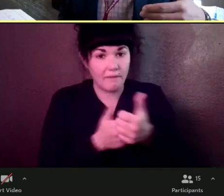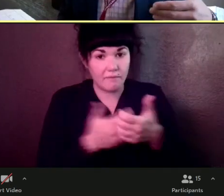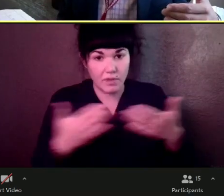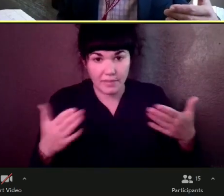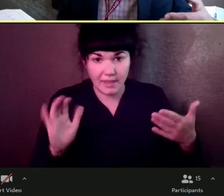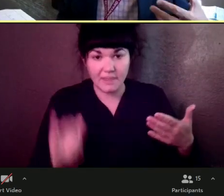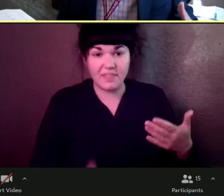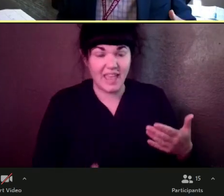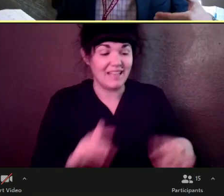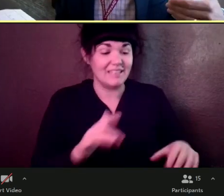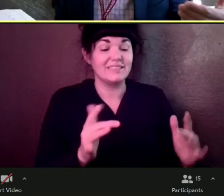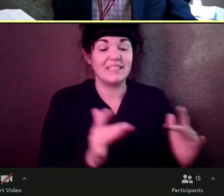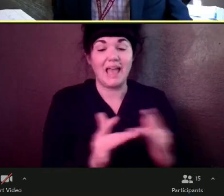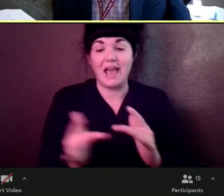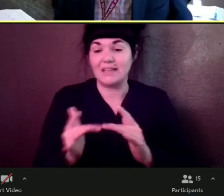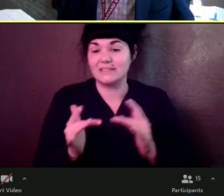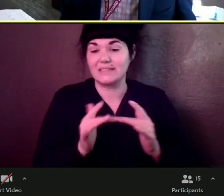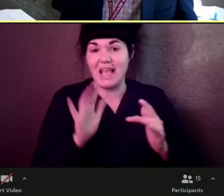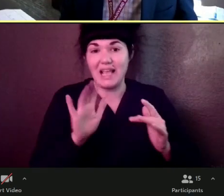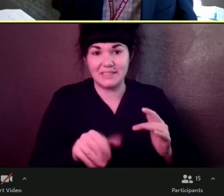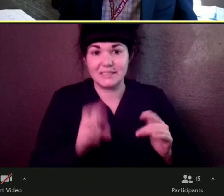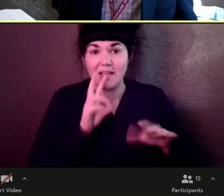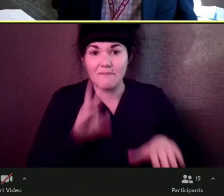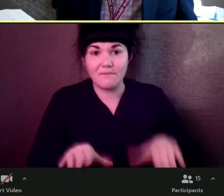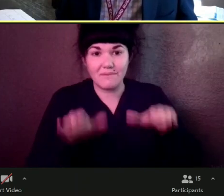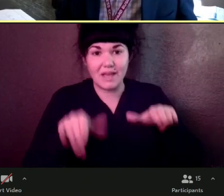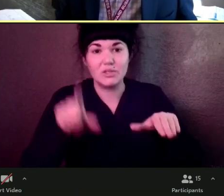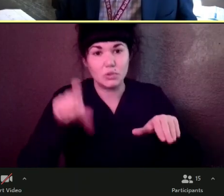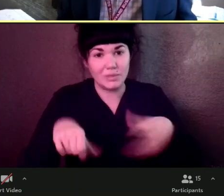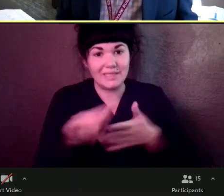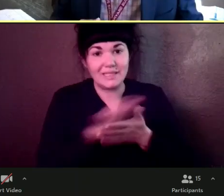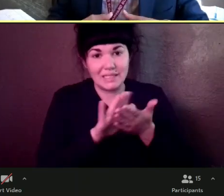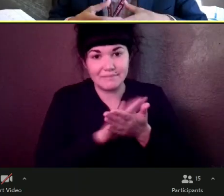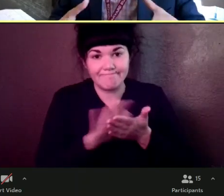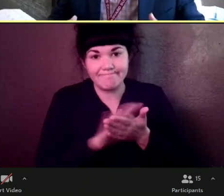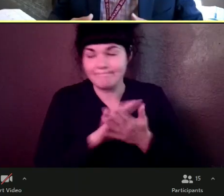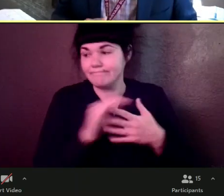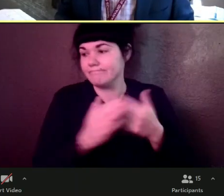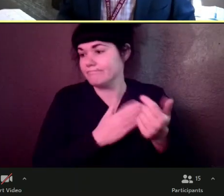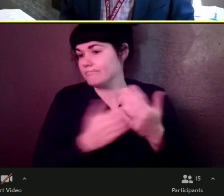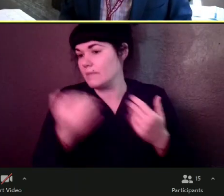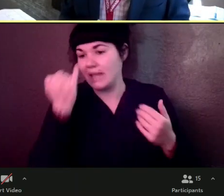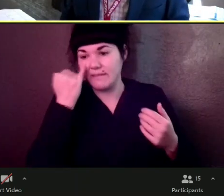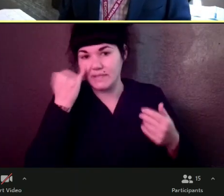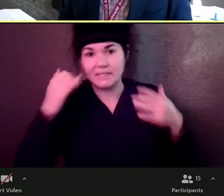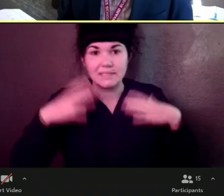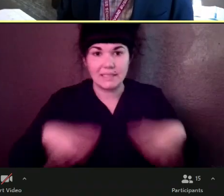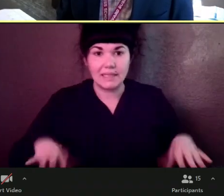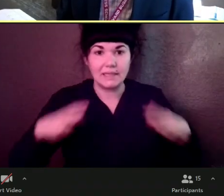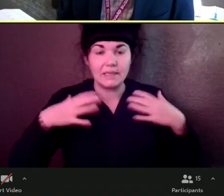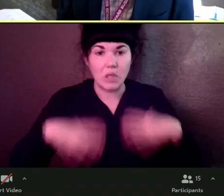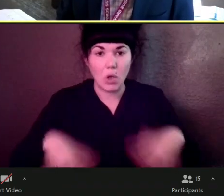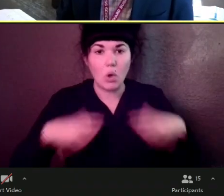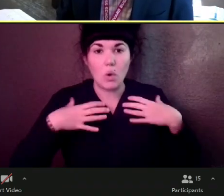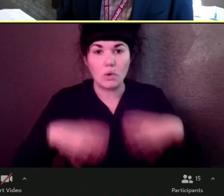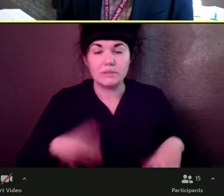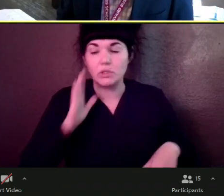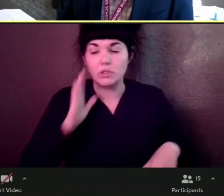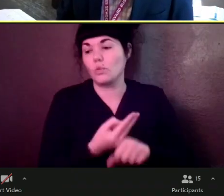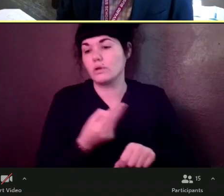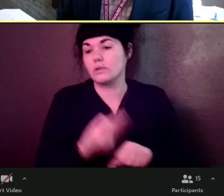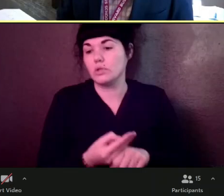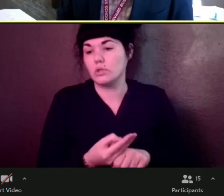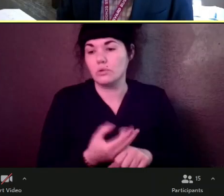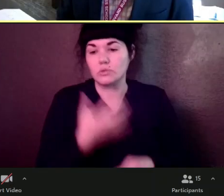that's, you know, clothes that you're going to wash, um, in, in, the, with, with, you know, warm water and hot water and soap,